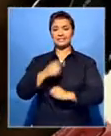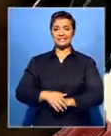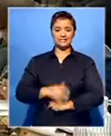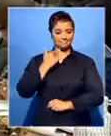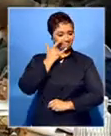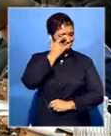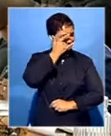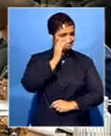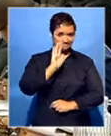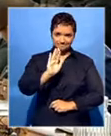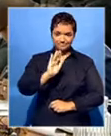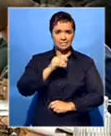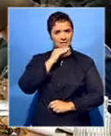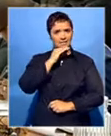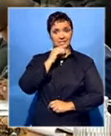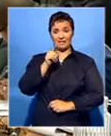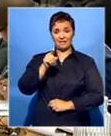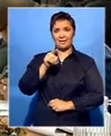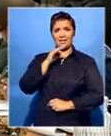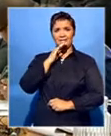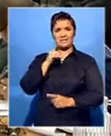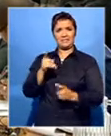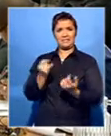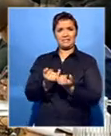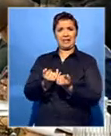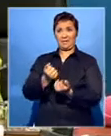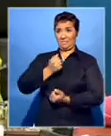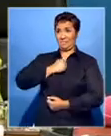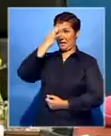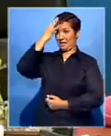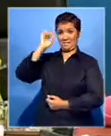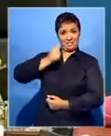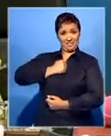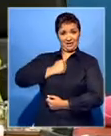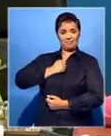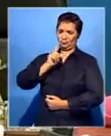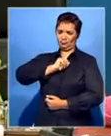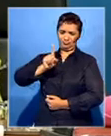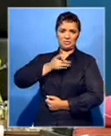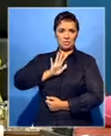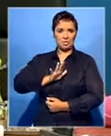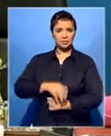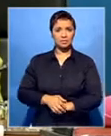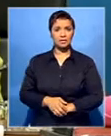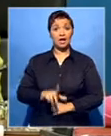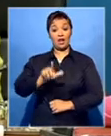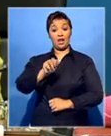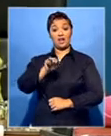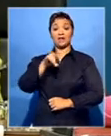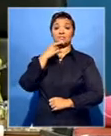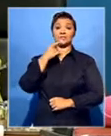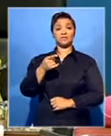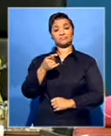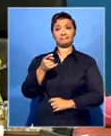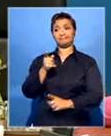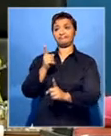ashamed to call, in his words, the slick spittle bunch my government. The Dalai Lama accused South Africa of bullying a simple